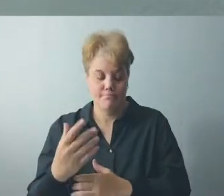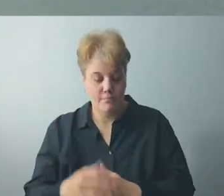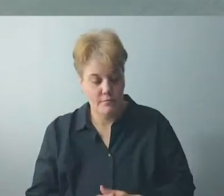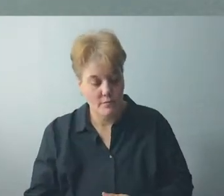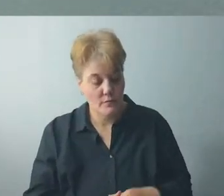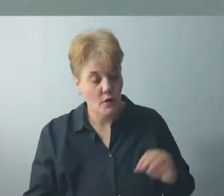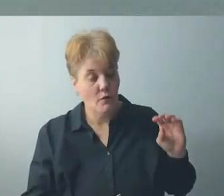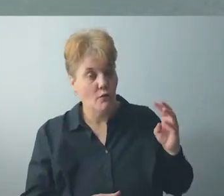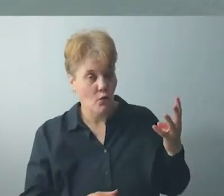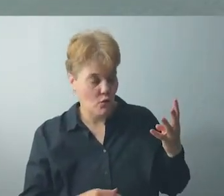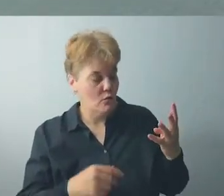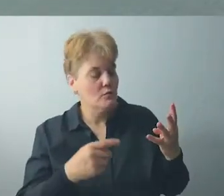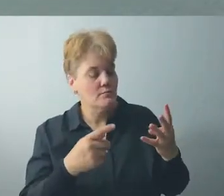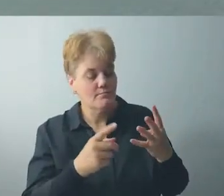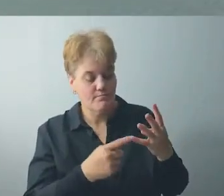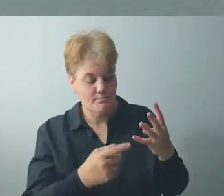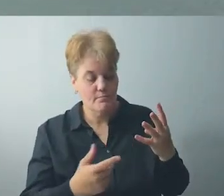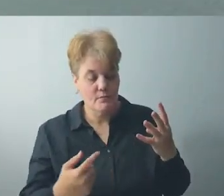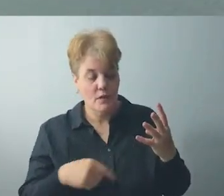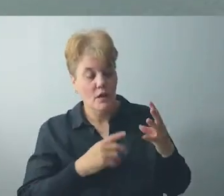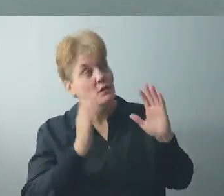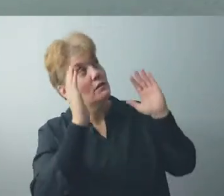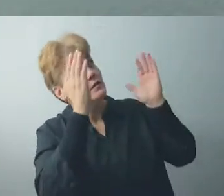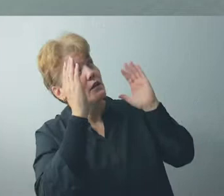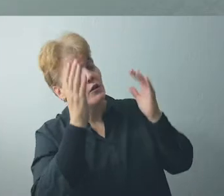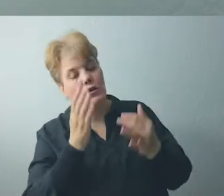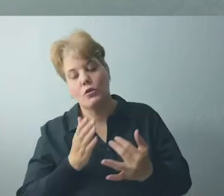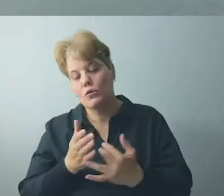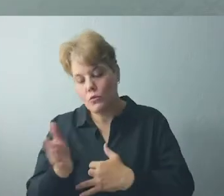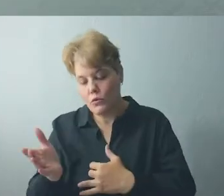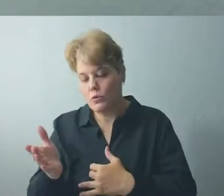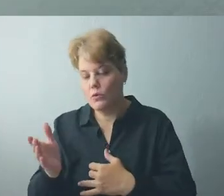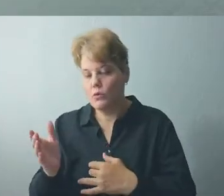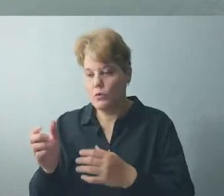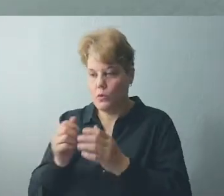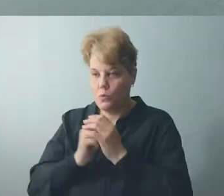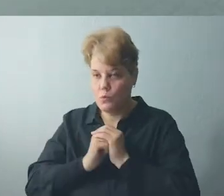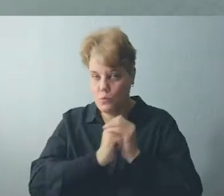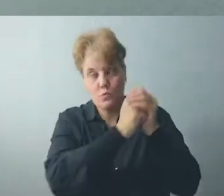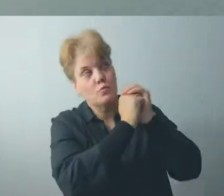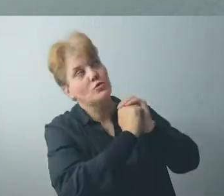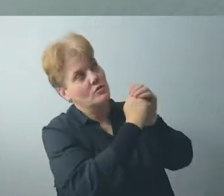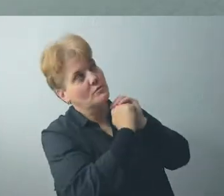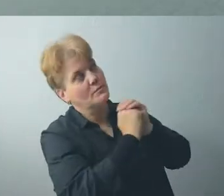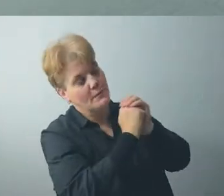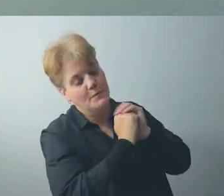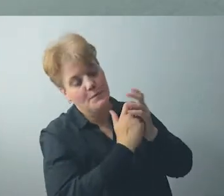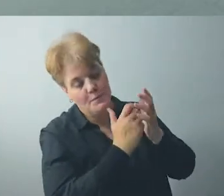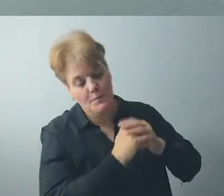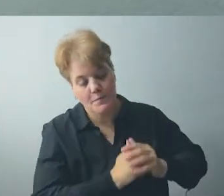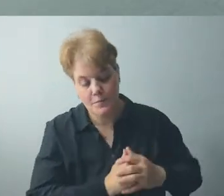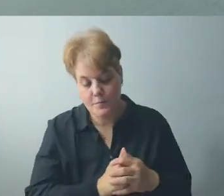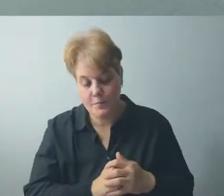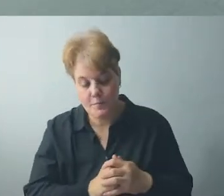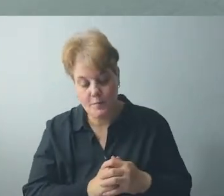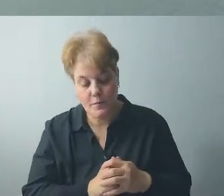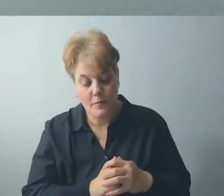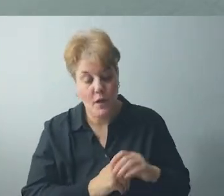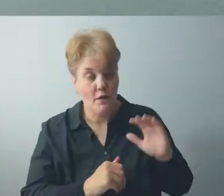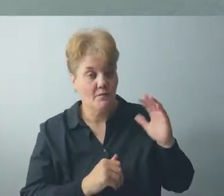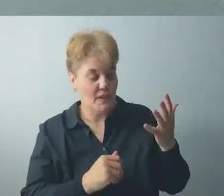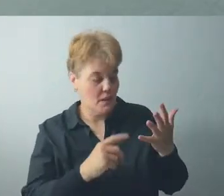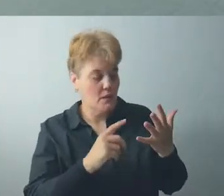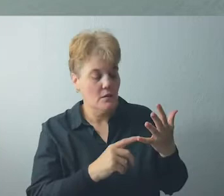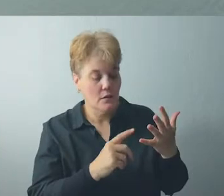music. In worshiping God, I often hear his voice as I sing to him. The fifth way is through